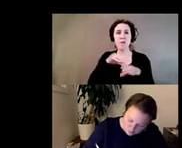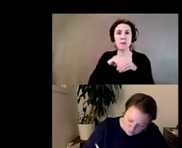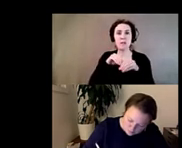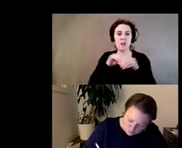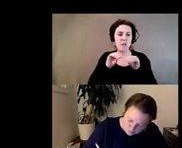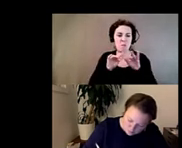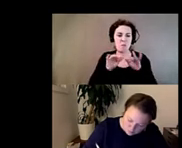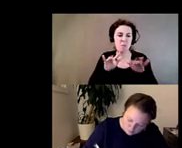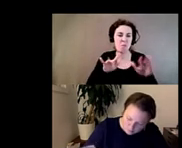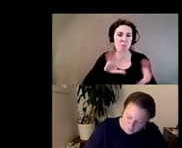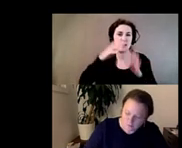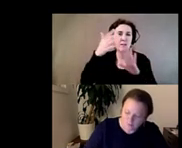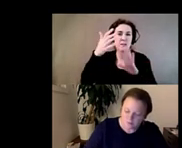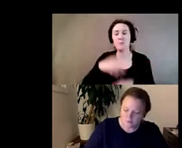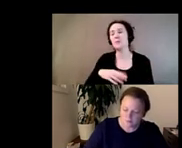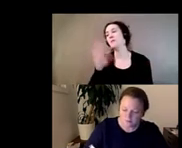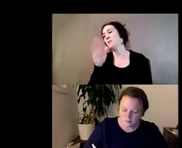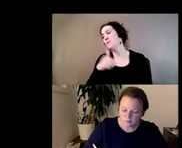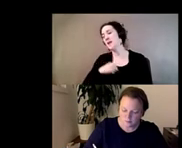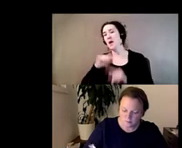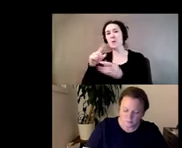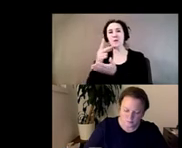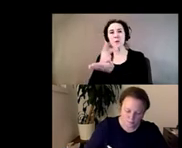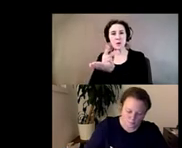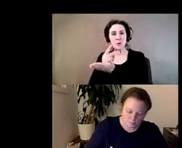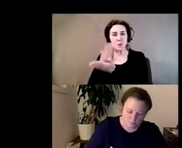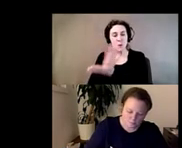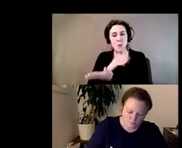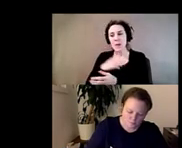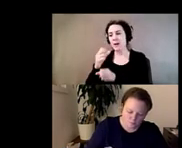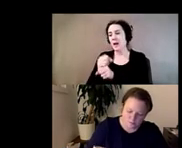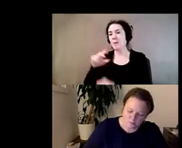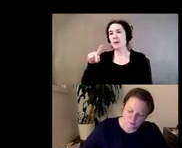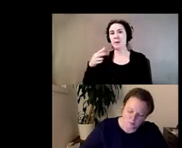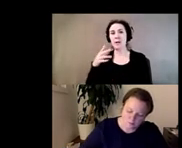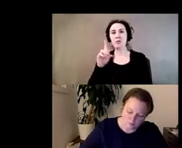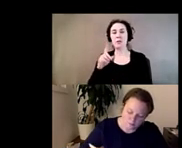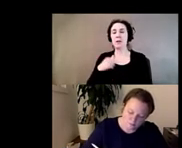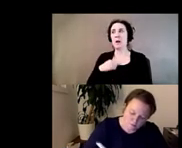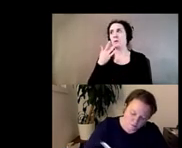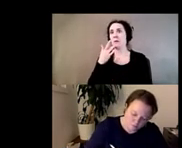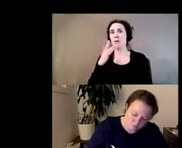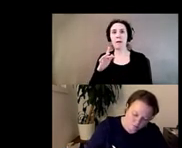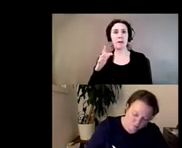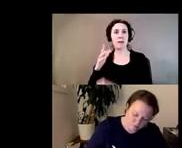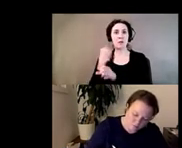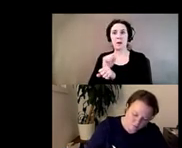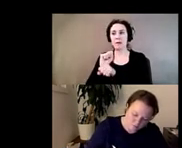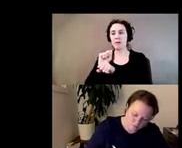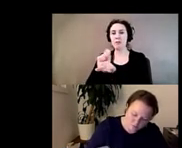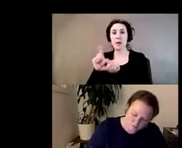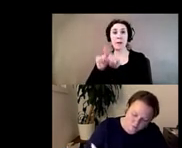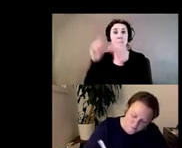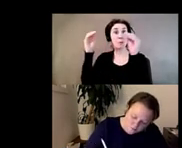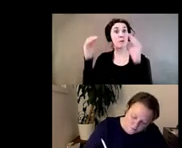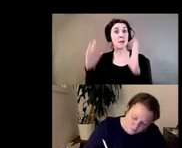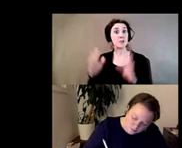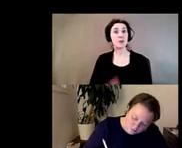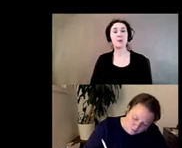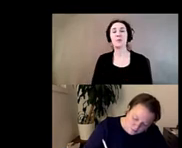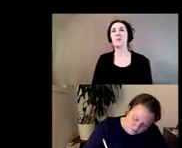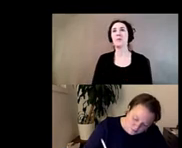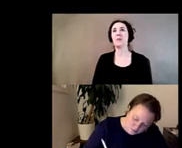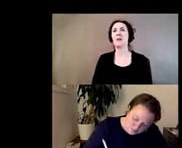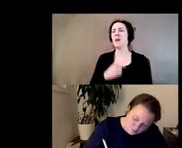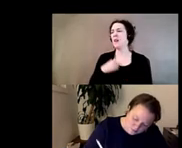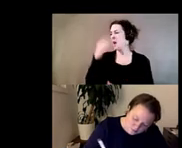you know i went through grad school i got my phd i was very lucky to get a job as a professor um and i thought to